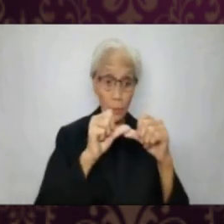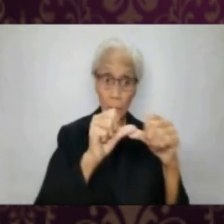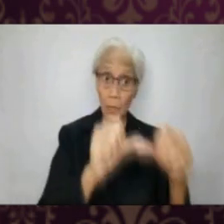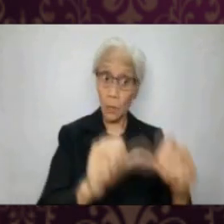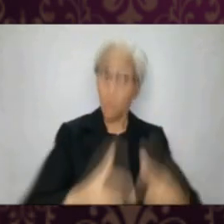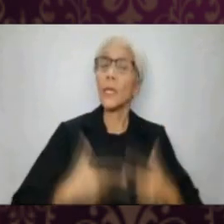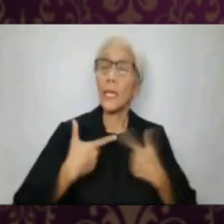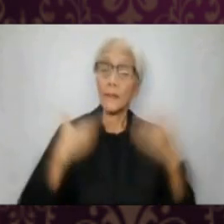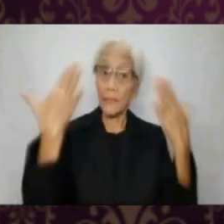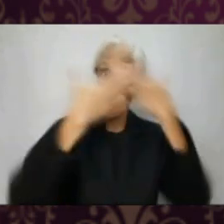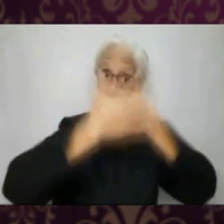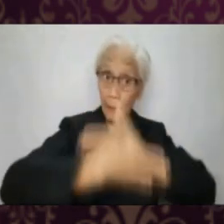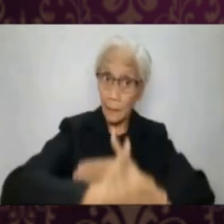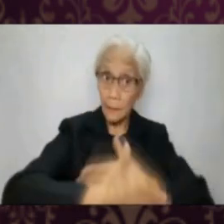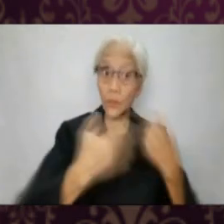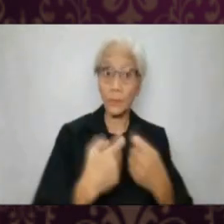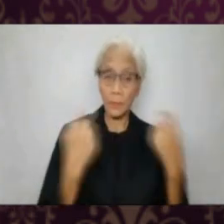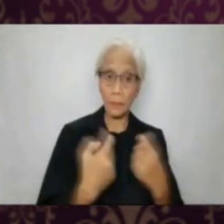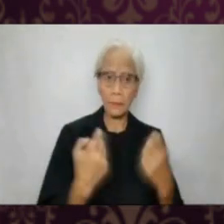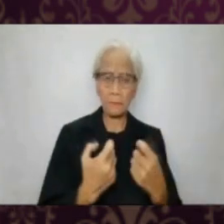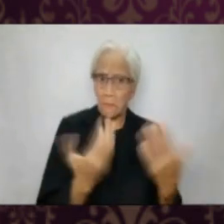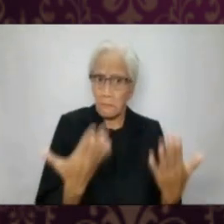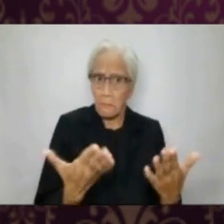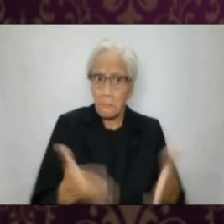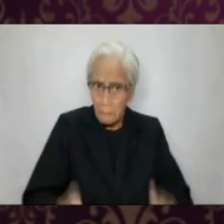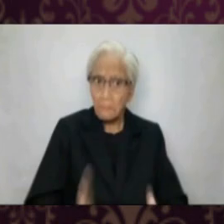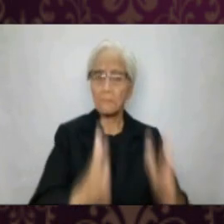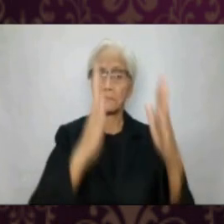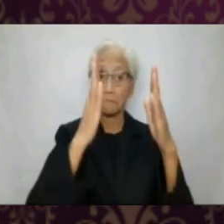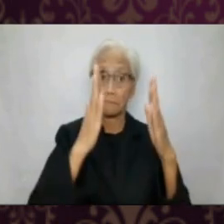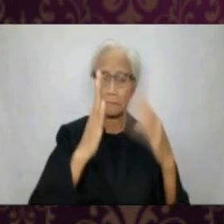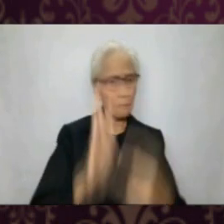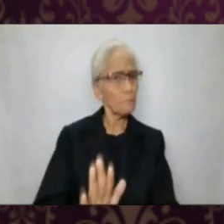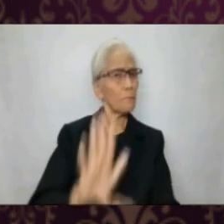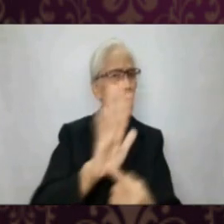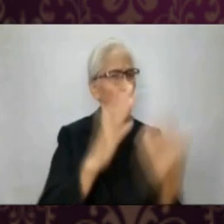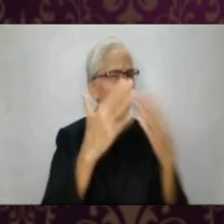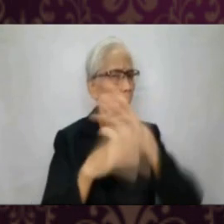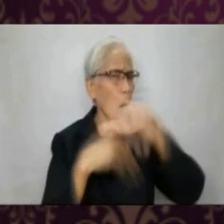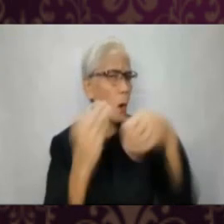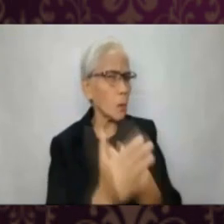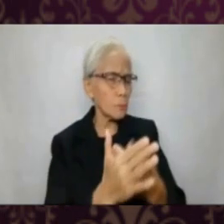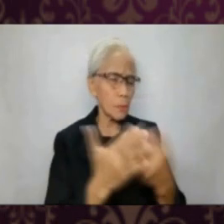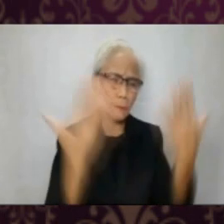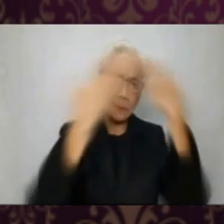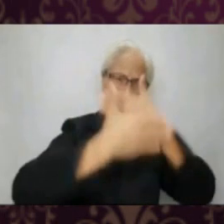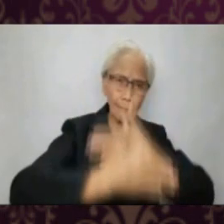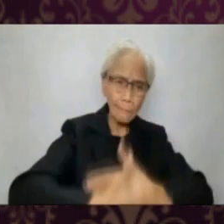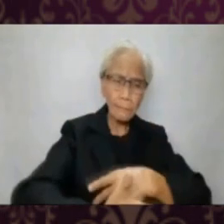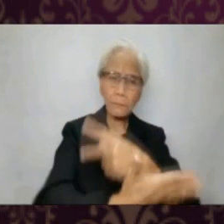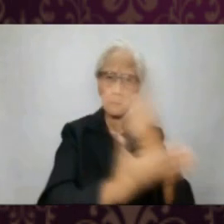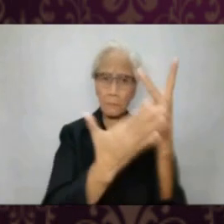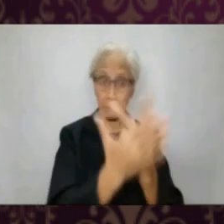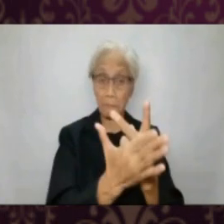in our lives if we continue to live in the darkness of sin. Let us then expose